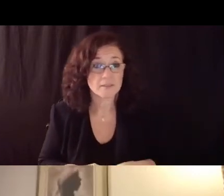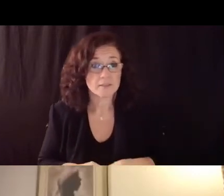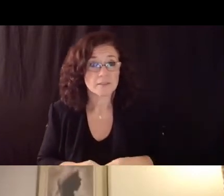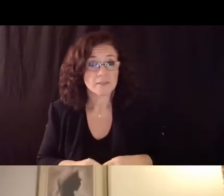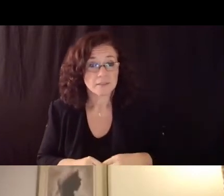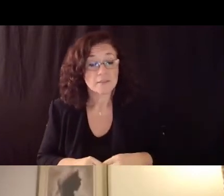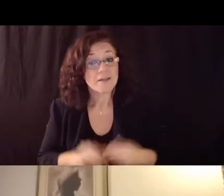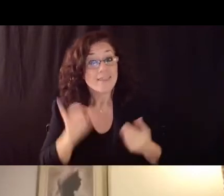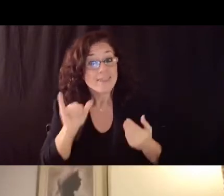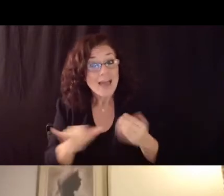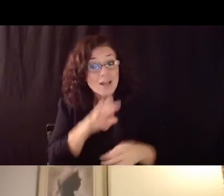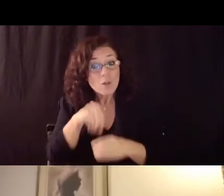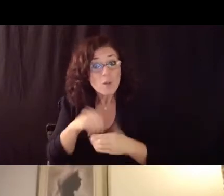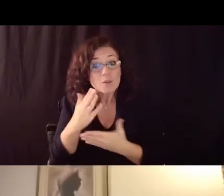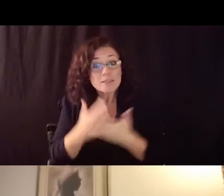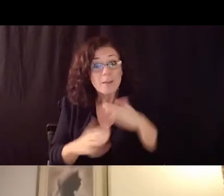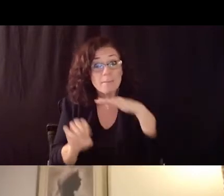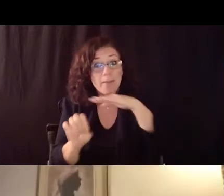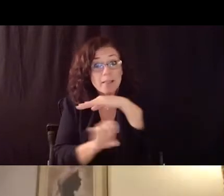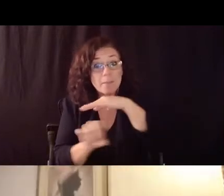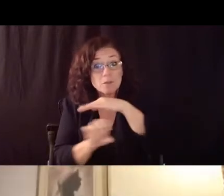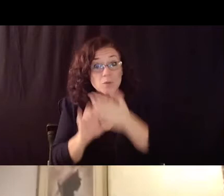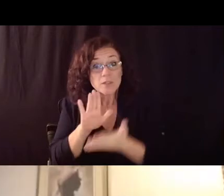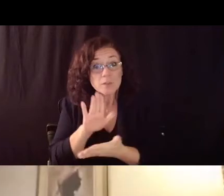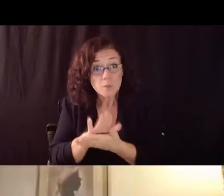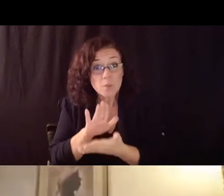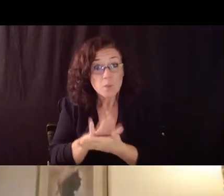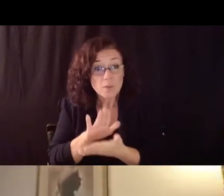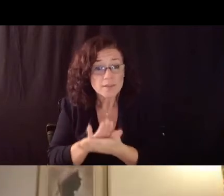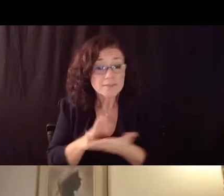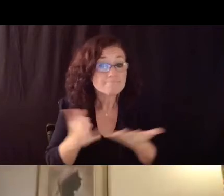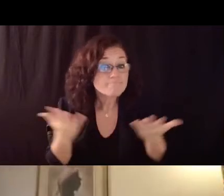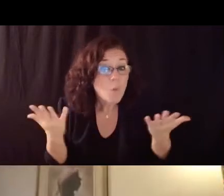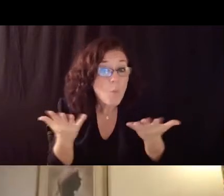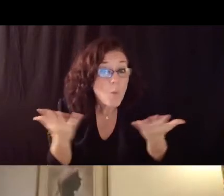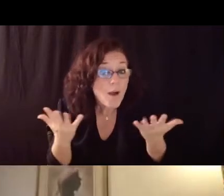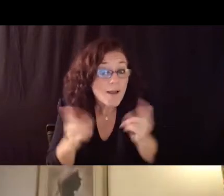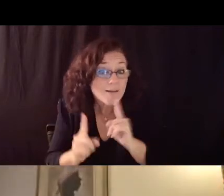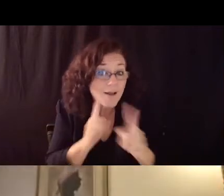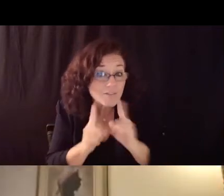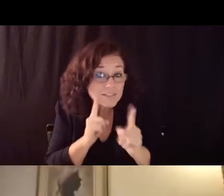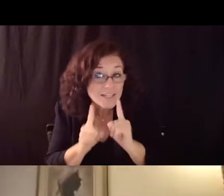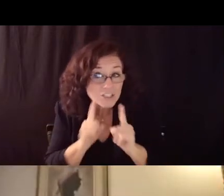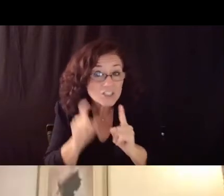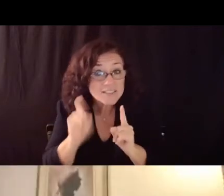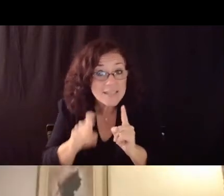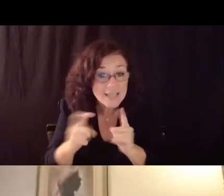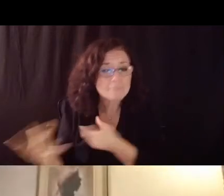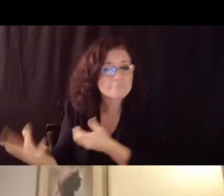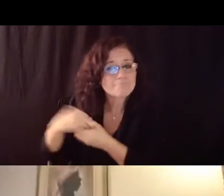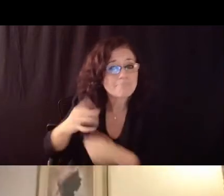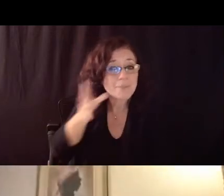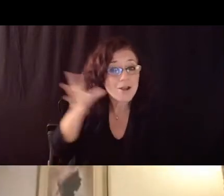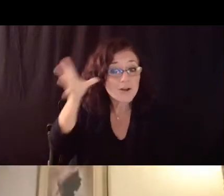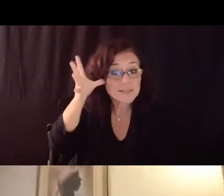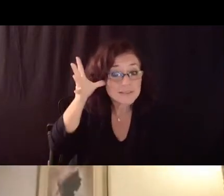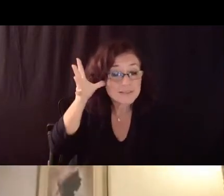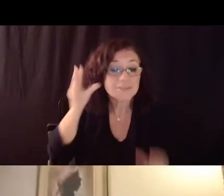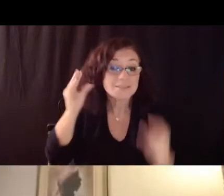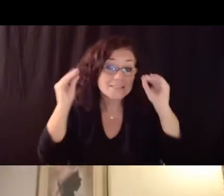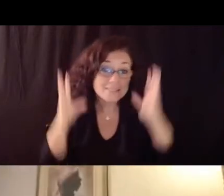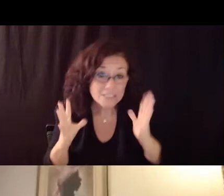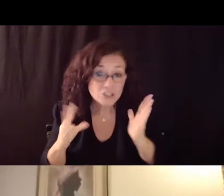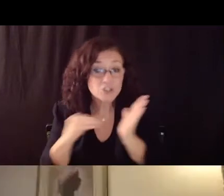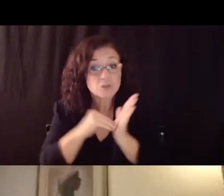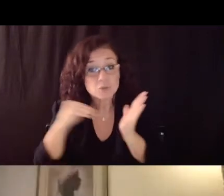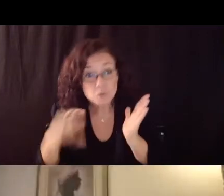the elementary policy the needed conversations that include the parents the teachers the students administrators at